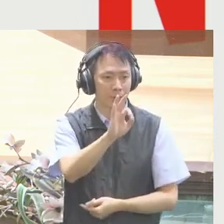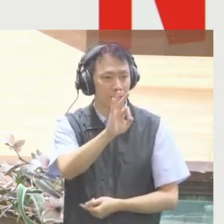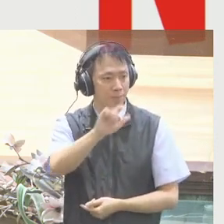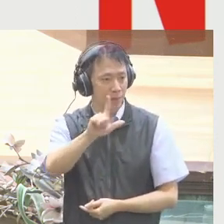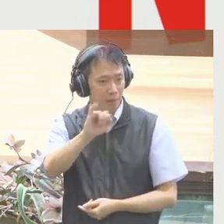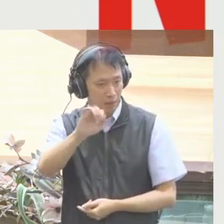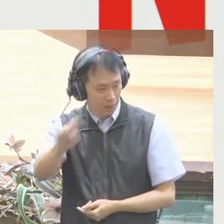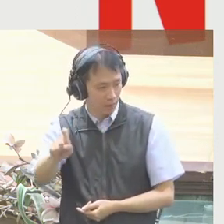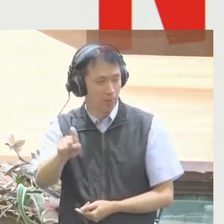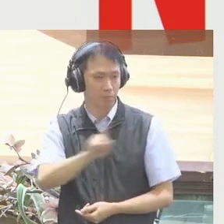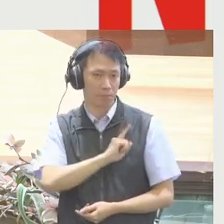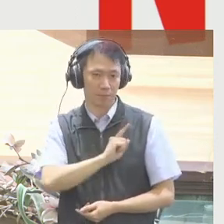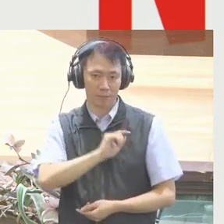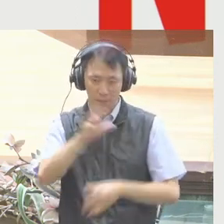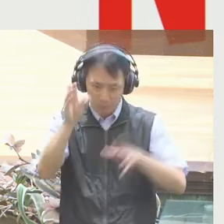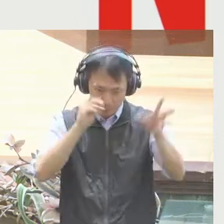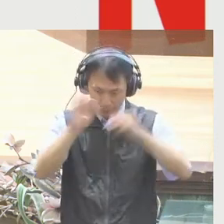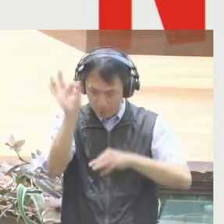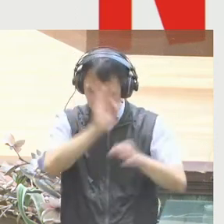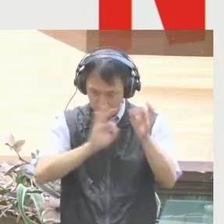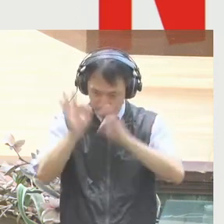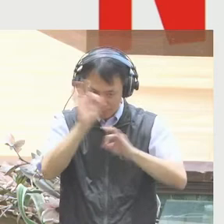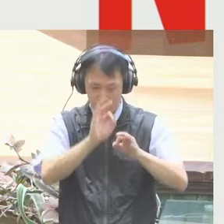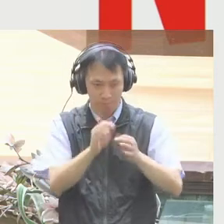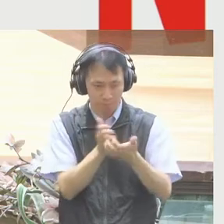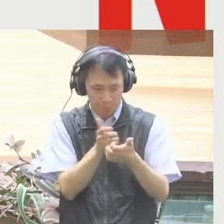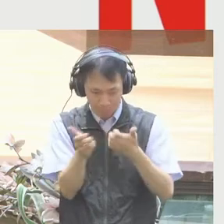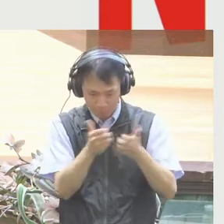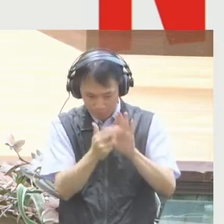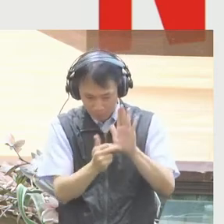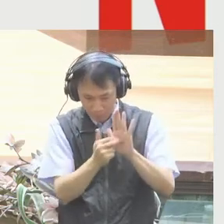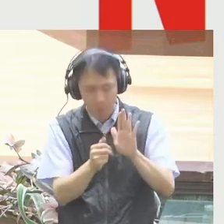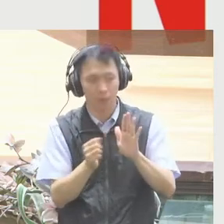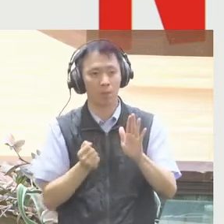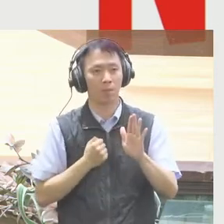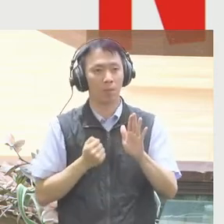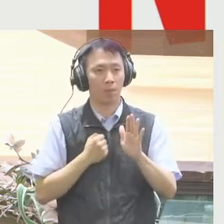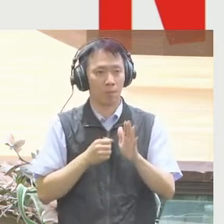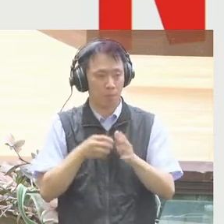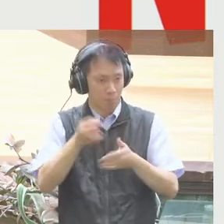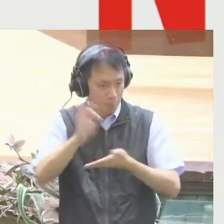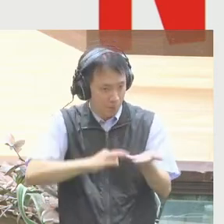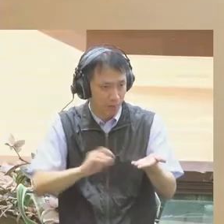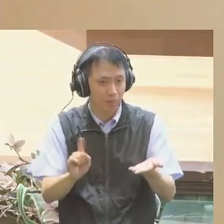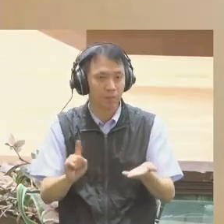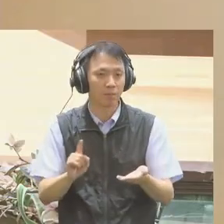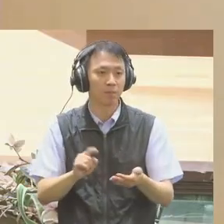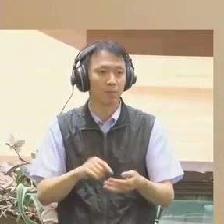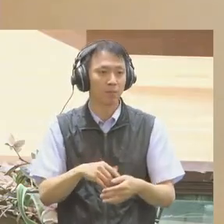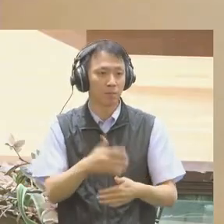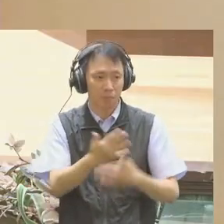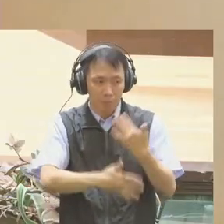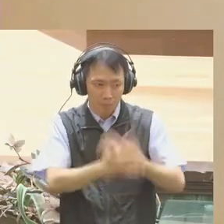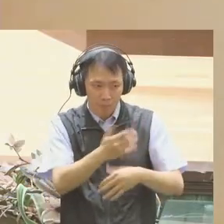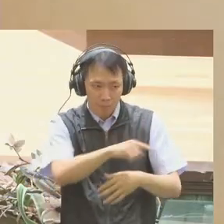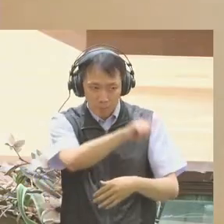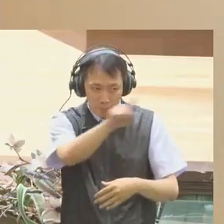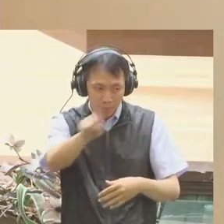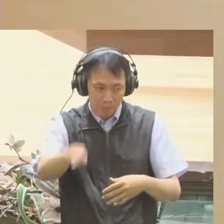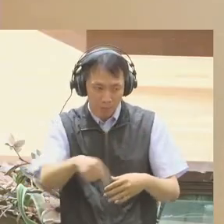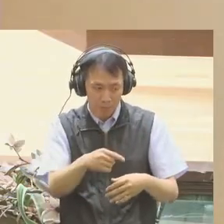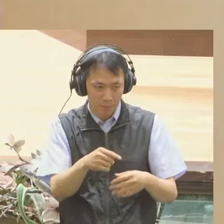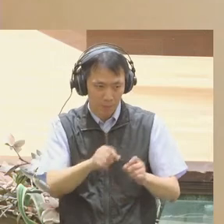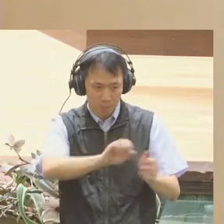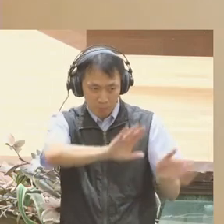collection and analysis. The company looks at the behavior of its expansive TV and movie-watching population and uses that data to suggest other